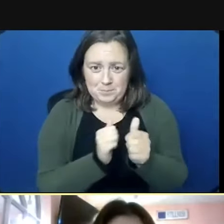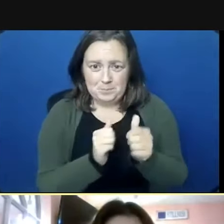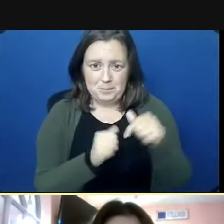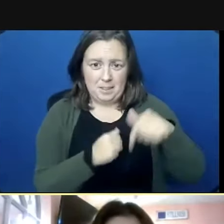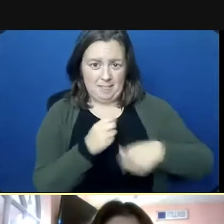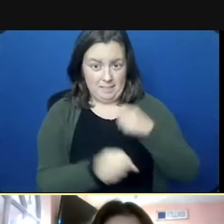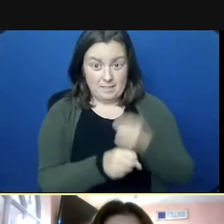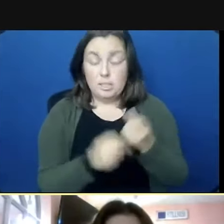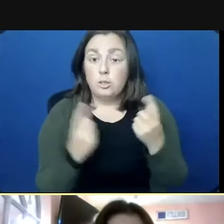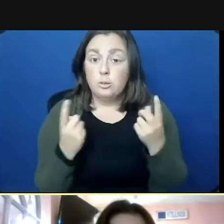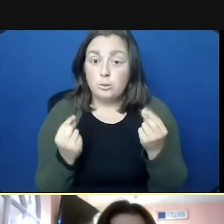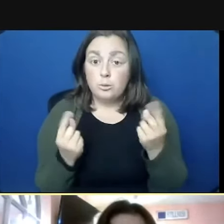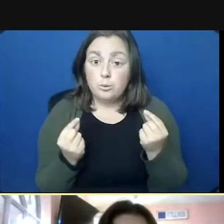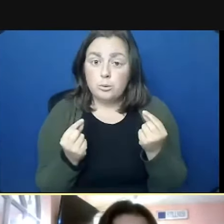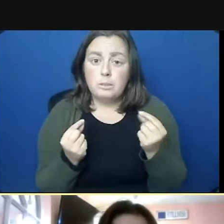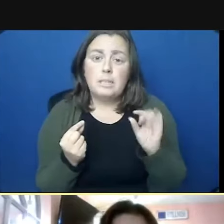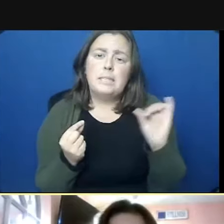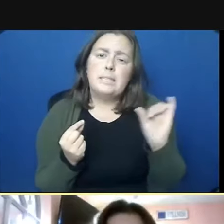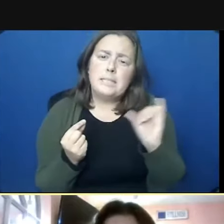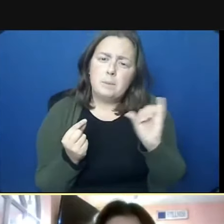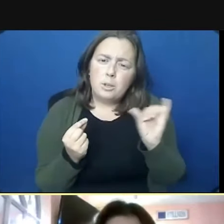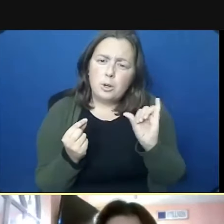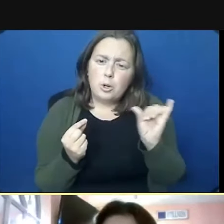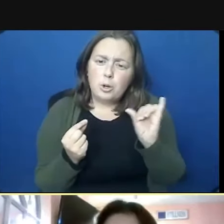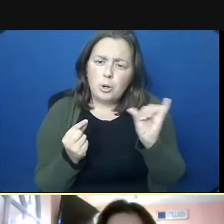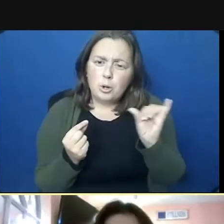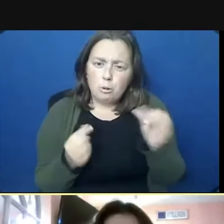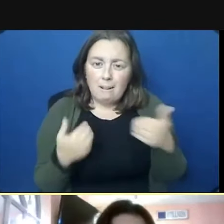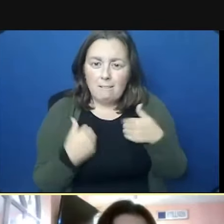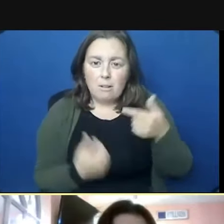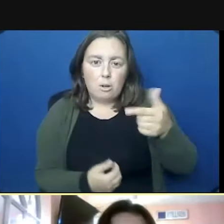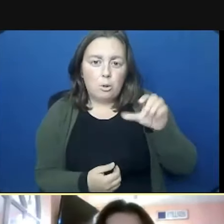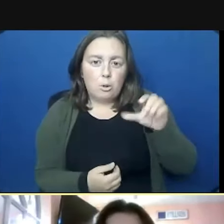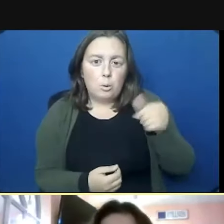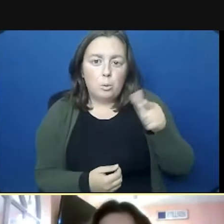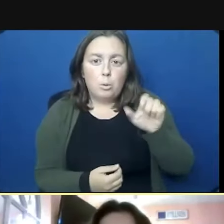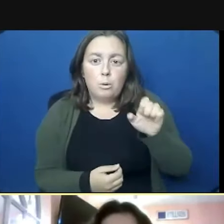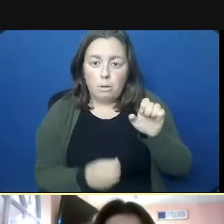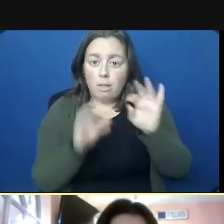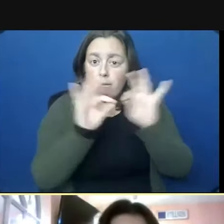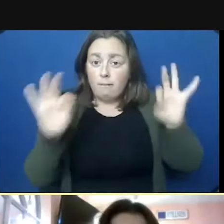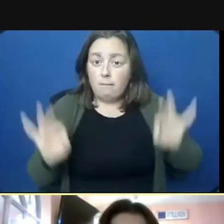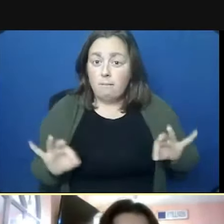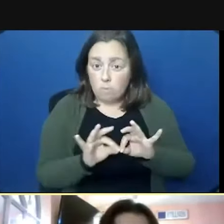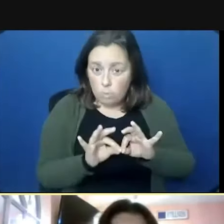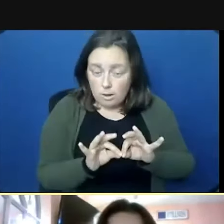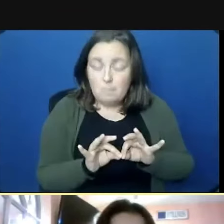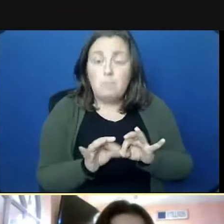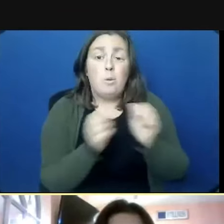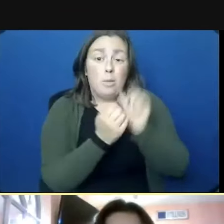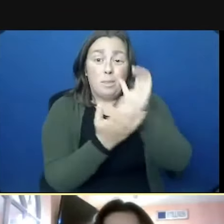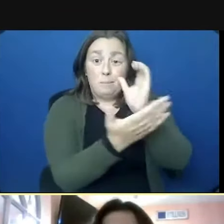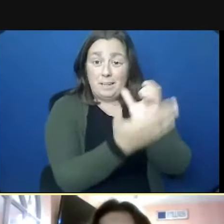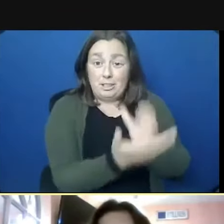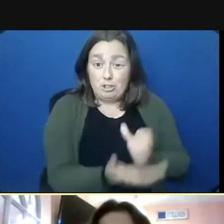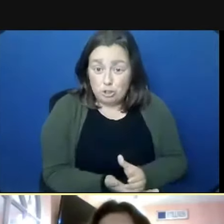but we're kind of having a similar thing to the teachers where we have a Google form with pictures of the students who are running for the costume contest and like